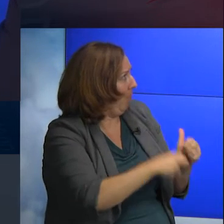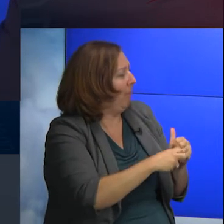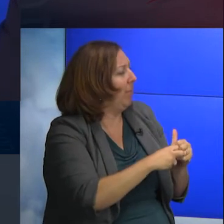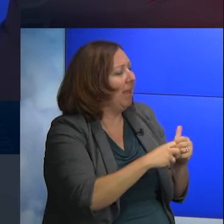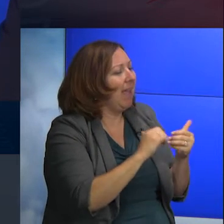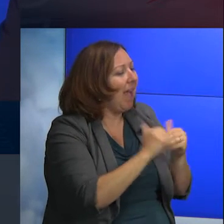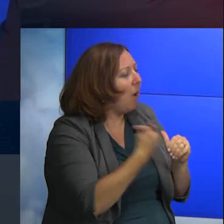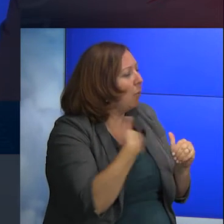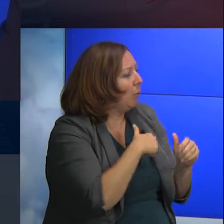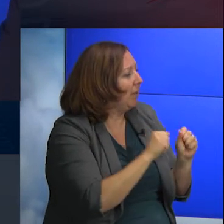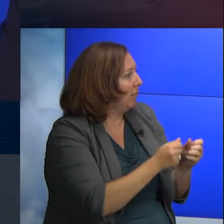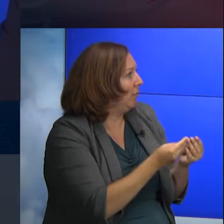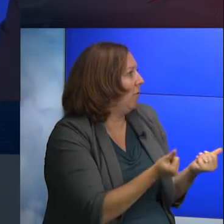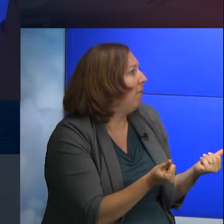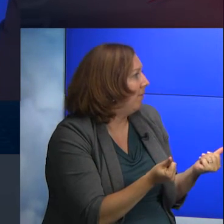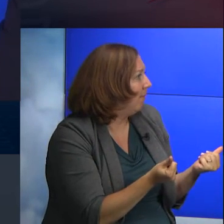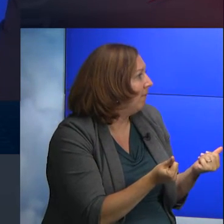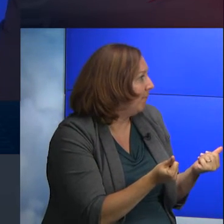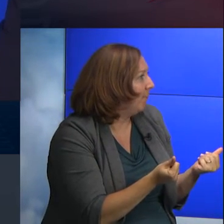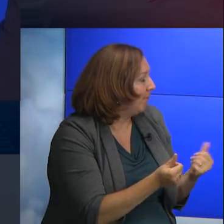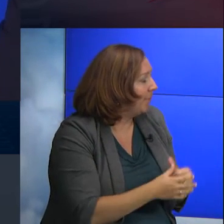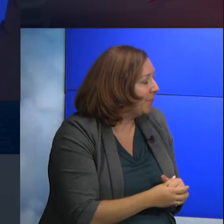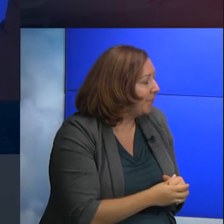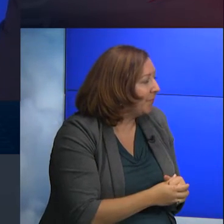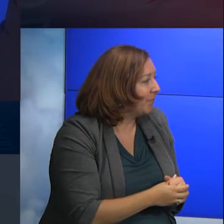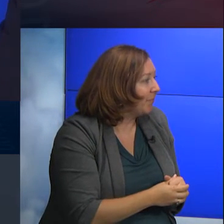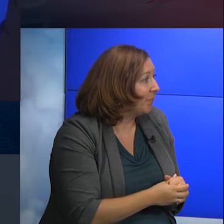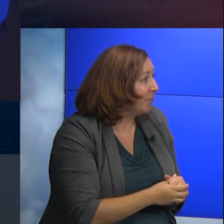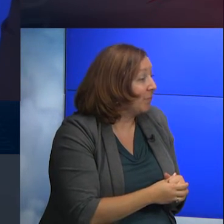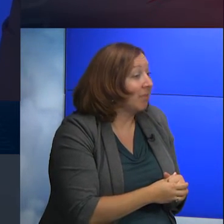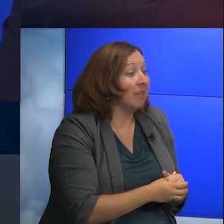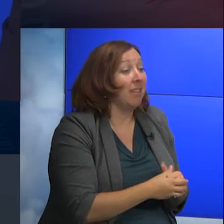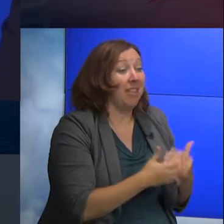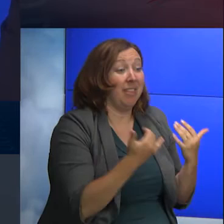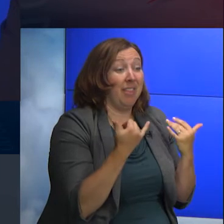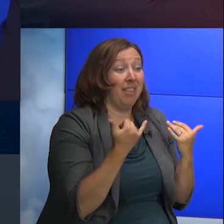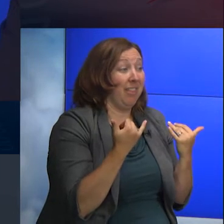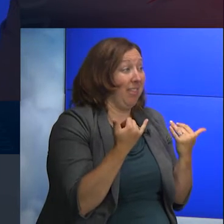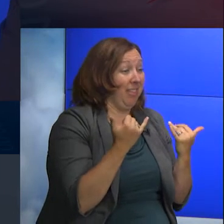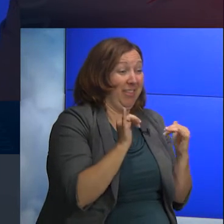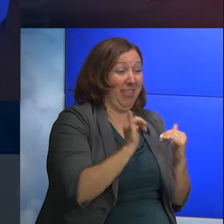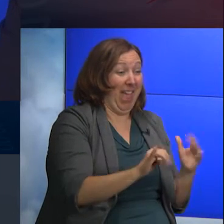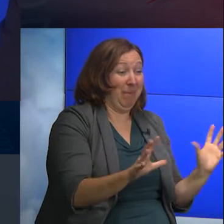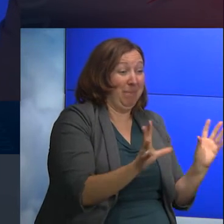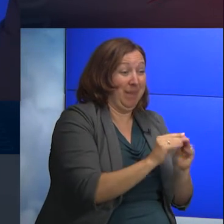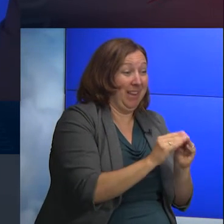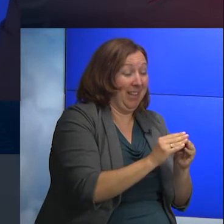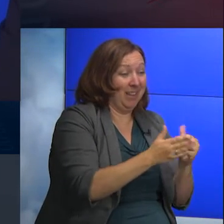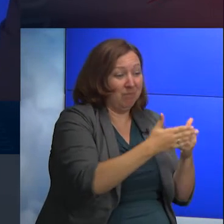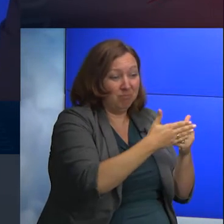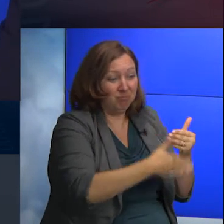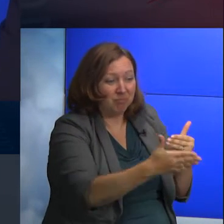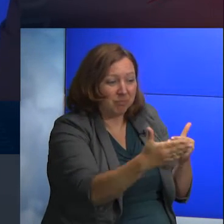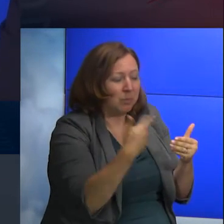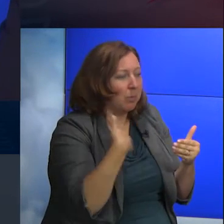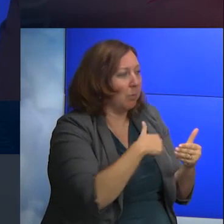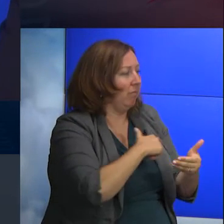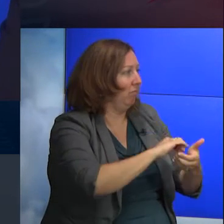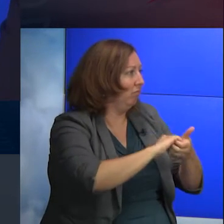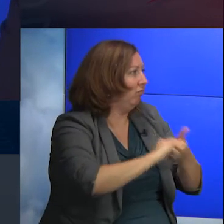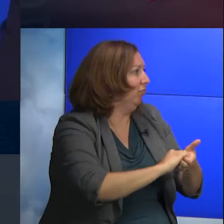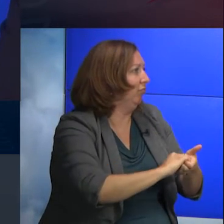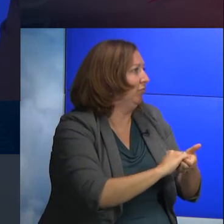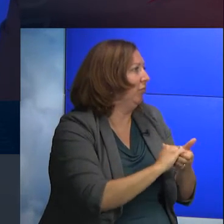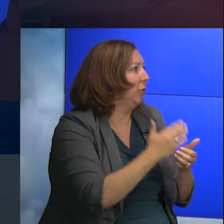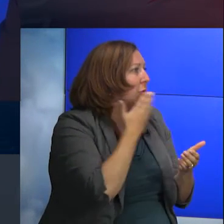how we can solve that problem. And from that point on, we really began a strong relationship with TR-41